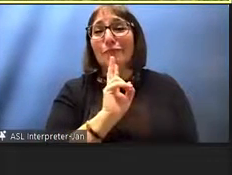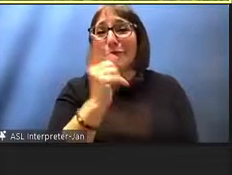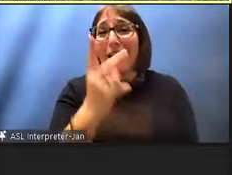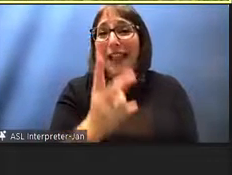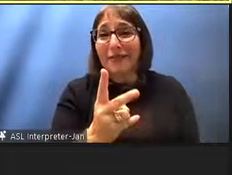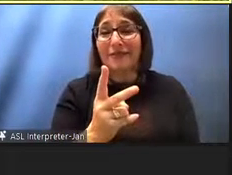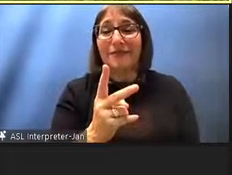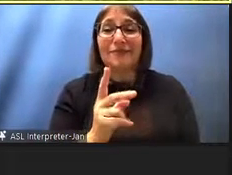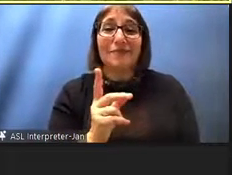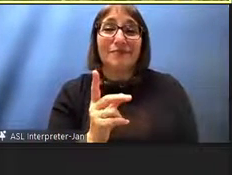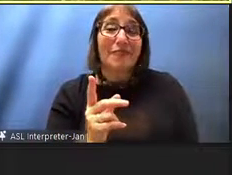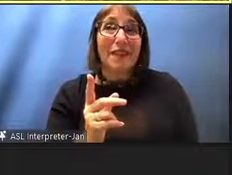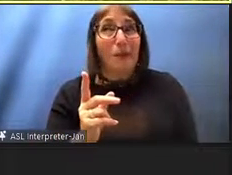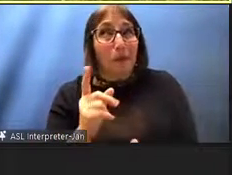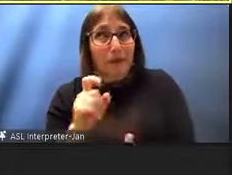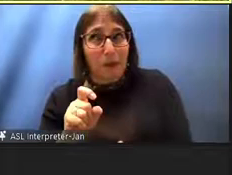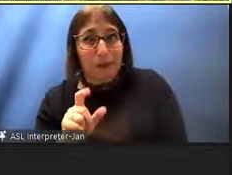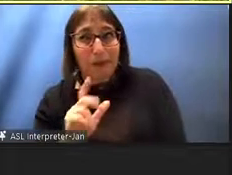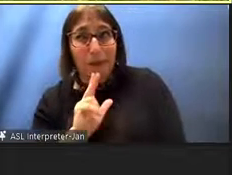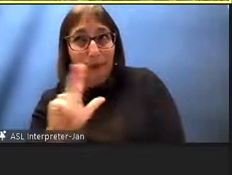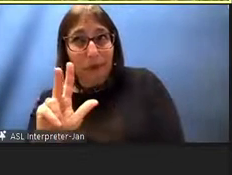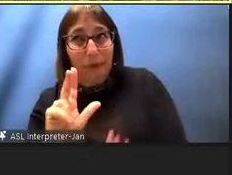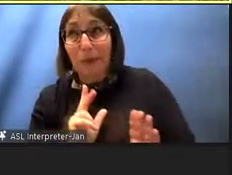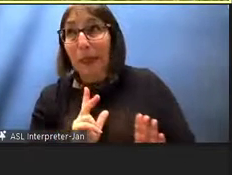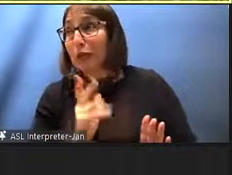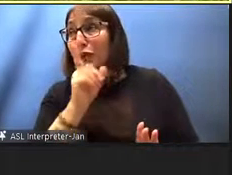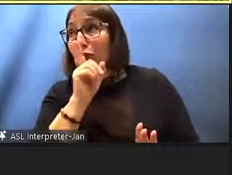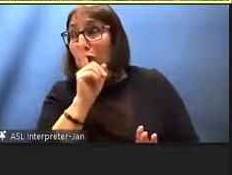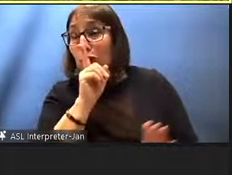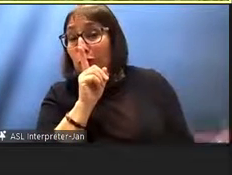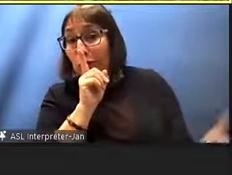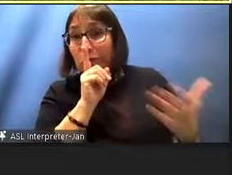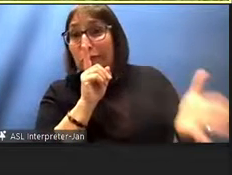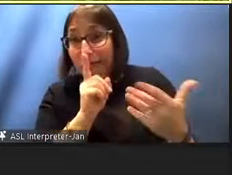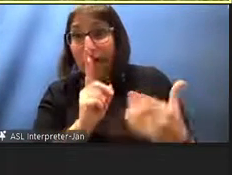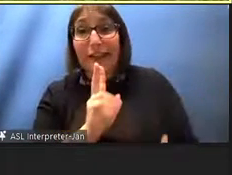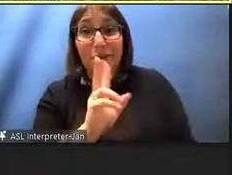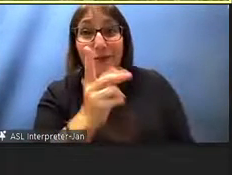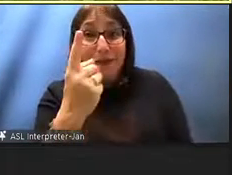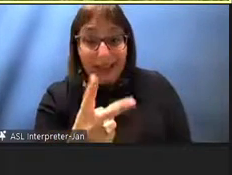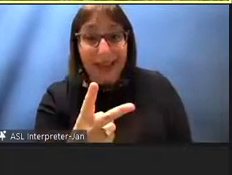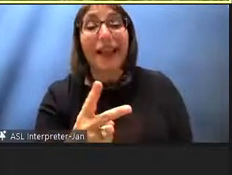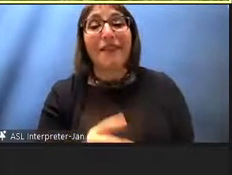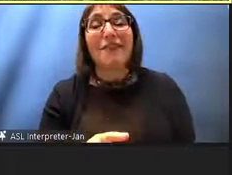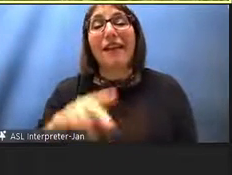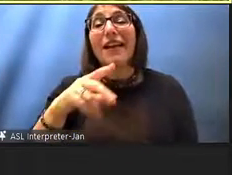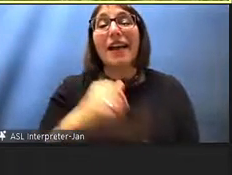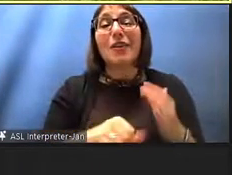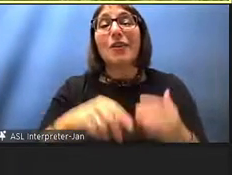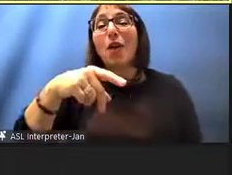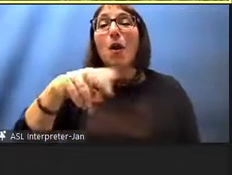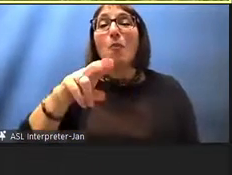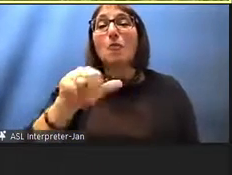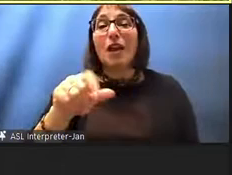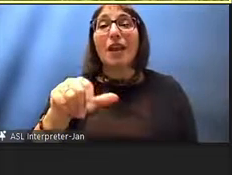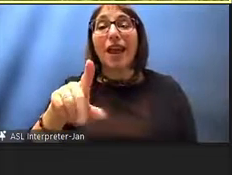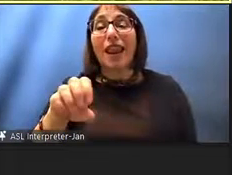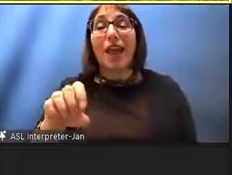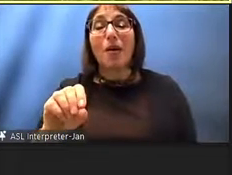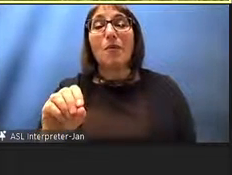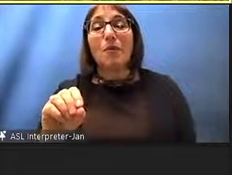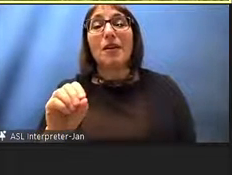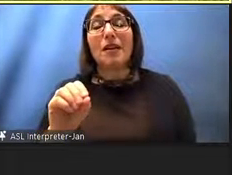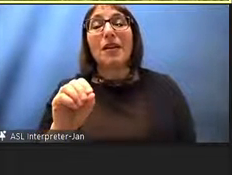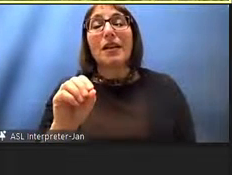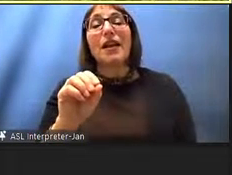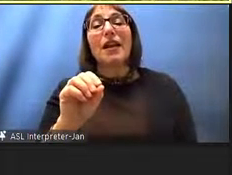to take them at three. And then, of course, once we got into that kind of a system, we were dealing